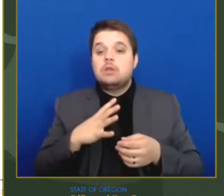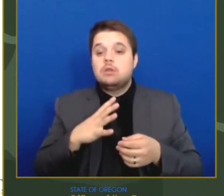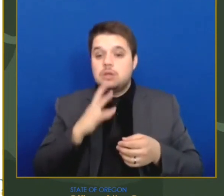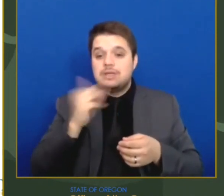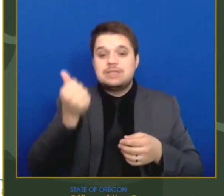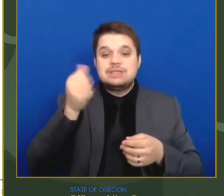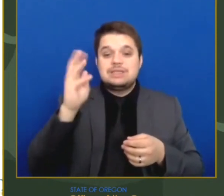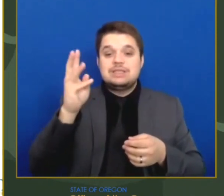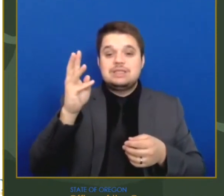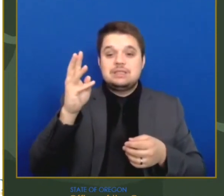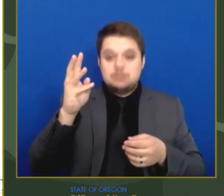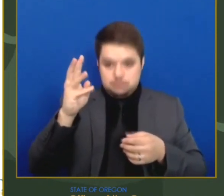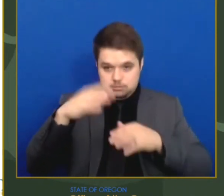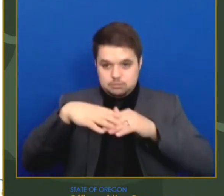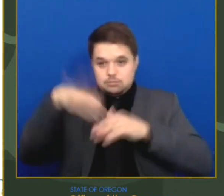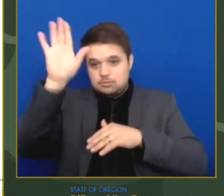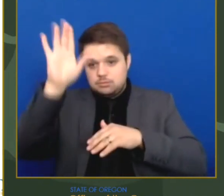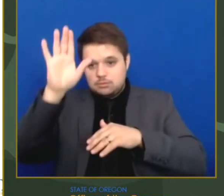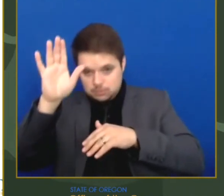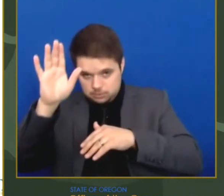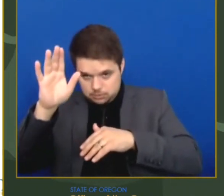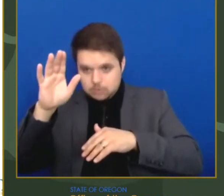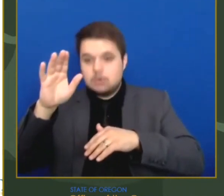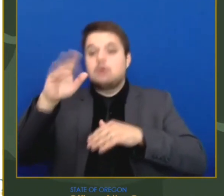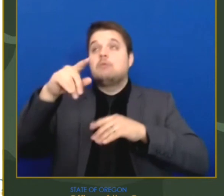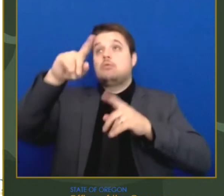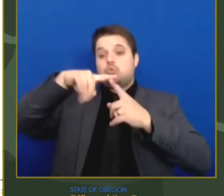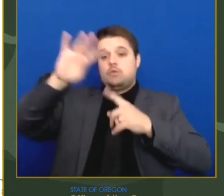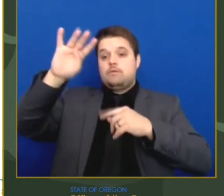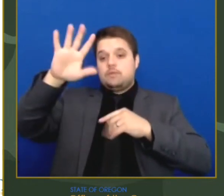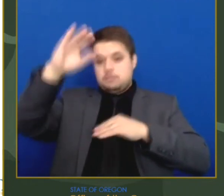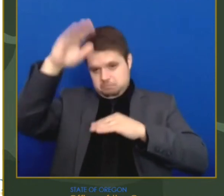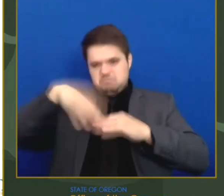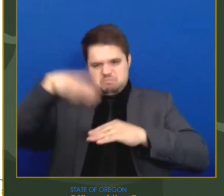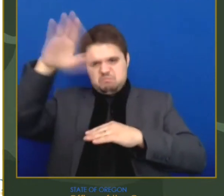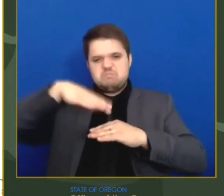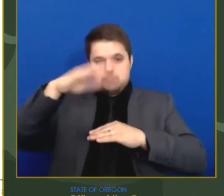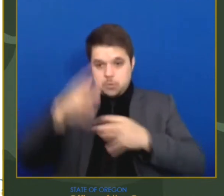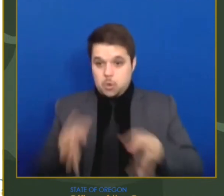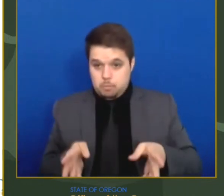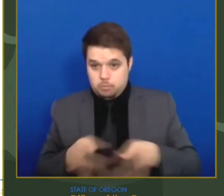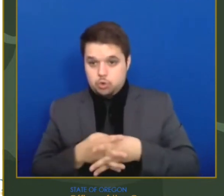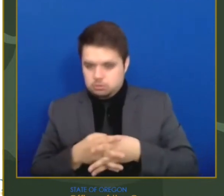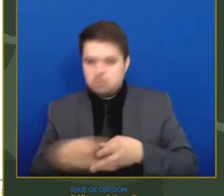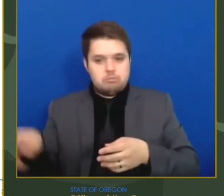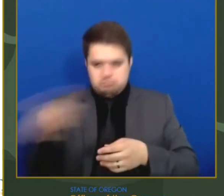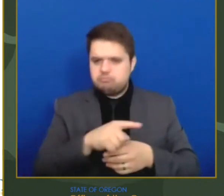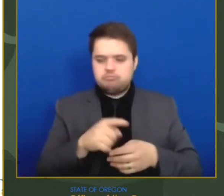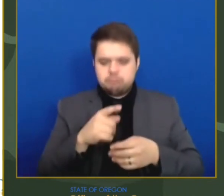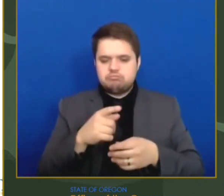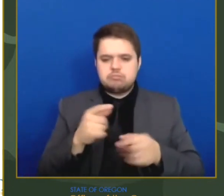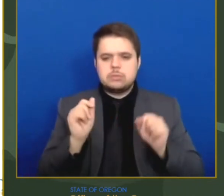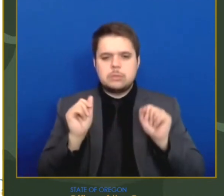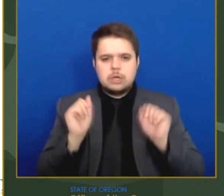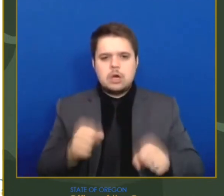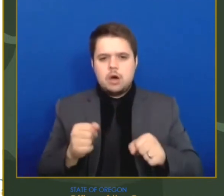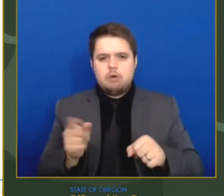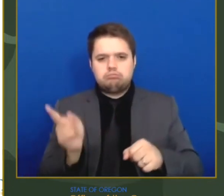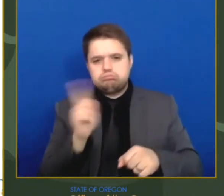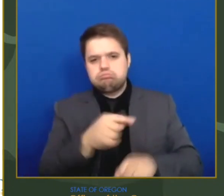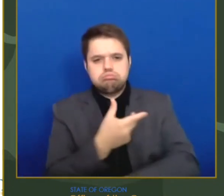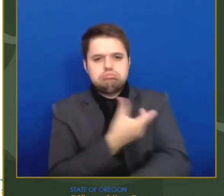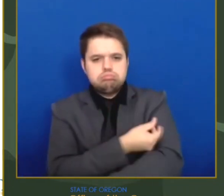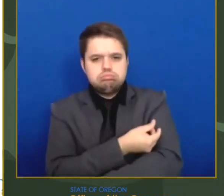to get vaccinated when we open eligibility to people with underlying conditions. This week,